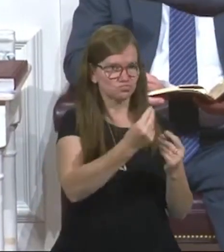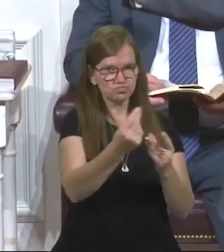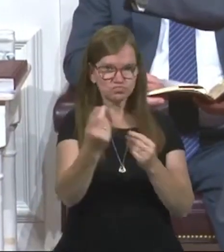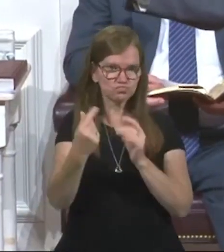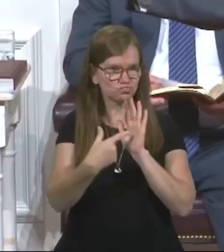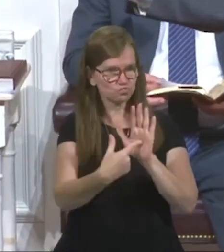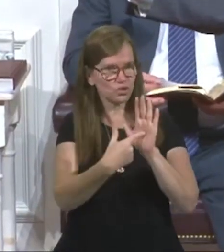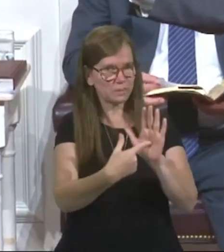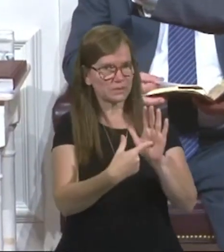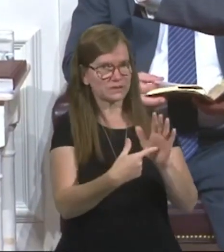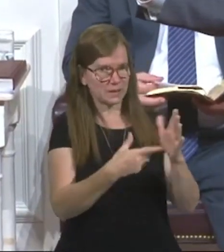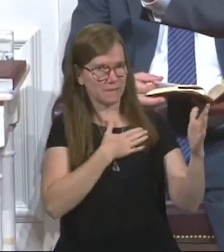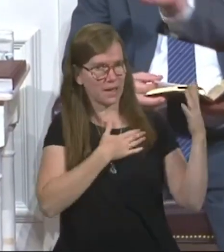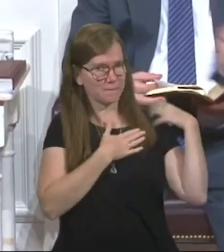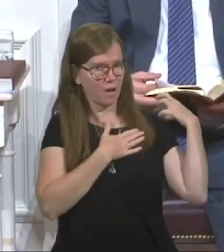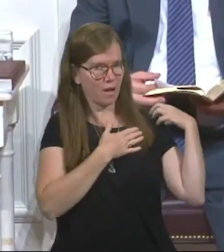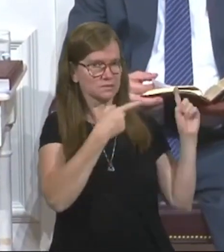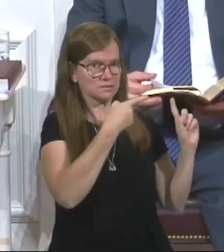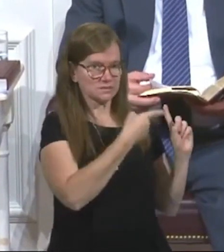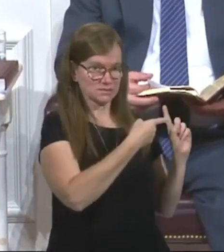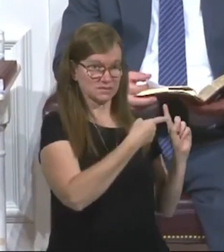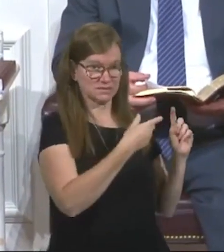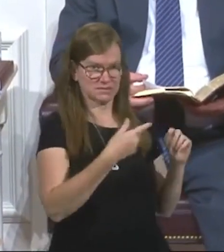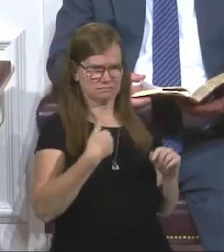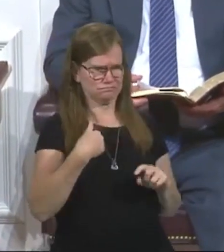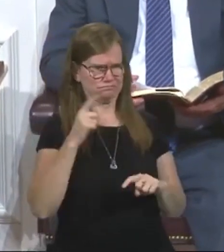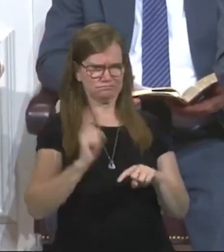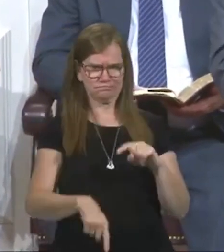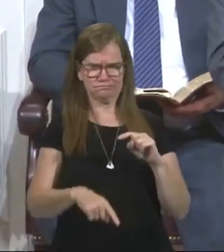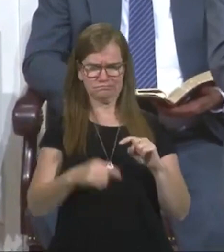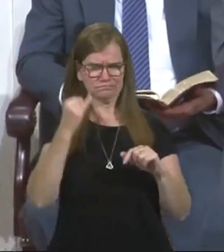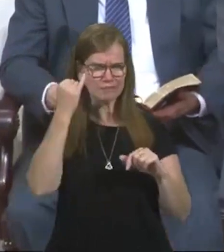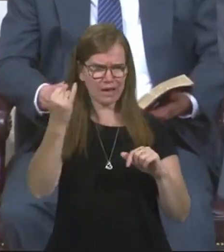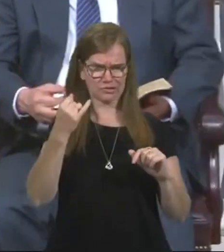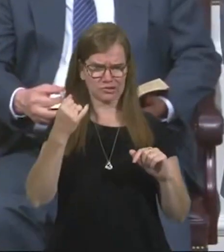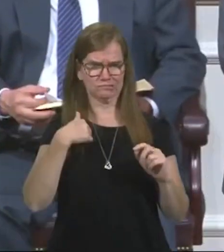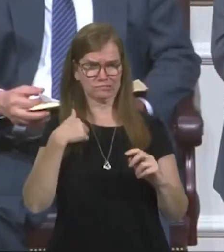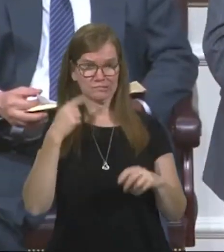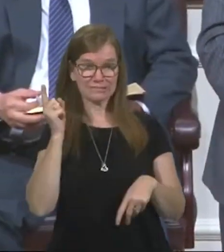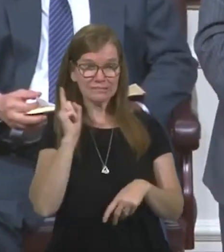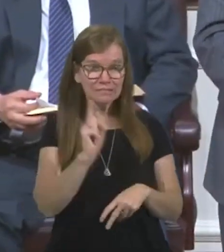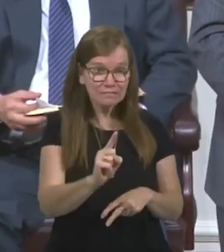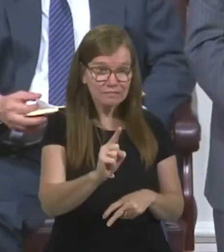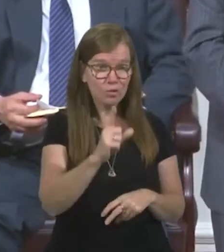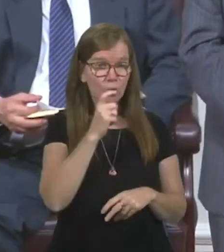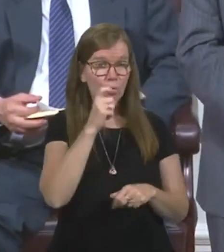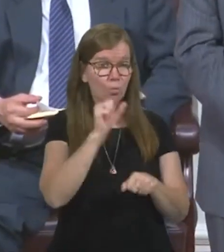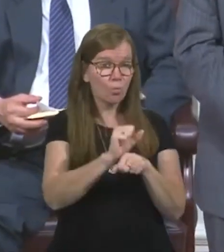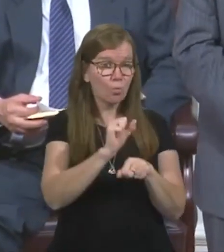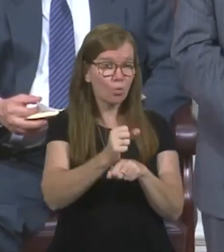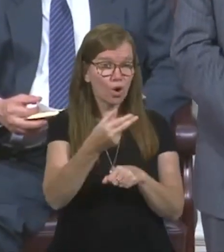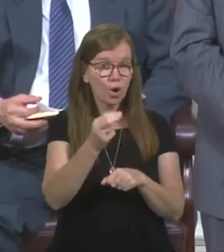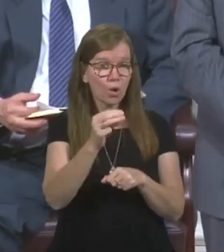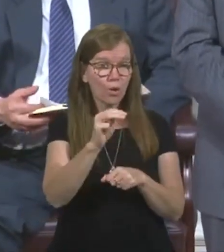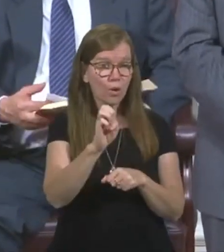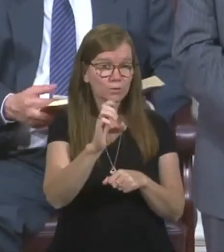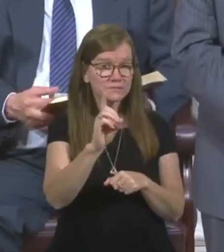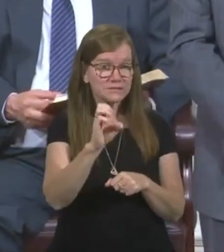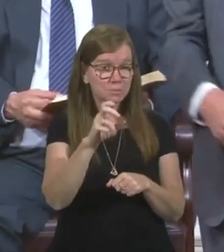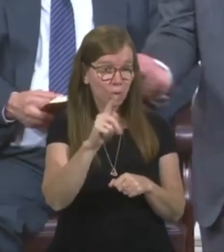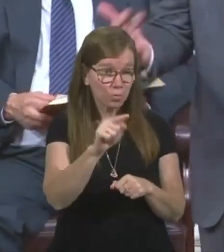and represent the boss. And, man, I can't imagine going to those same people that work at Home Depot and saying, can you help me?